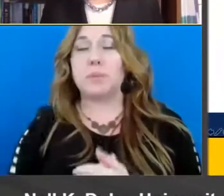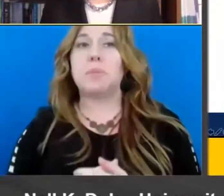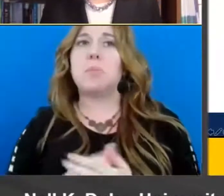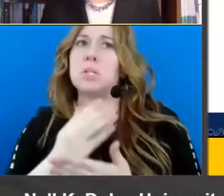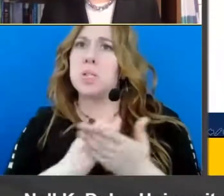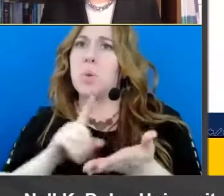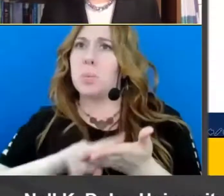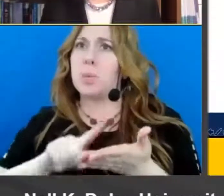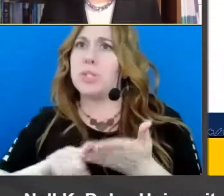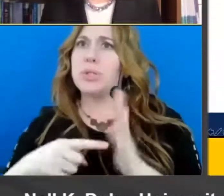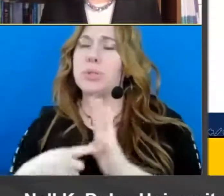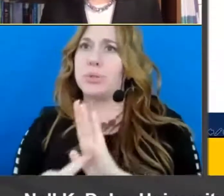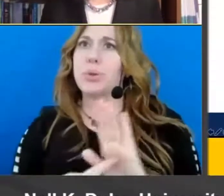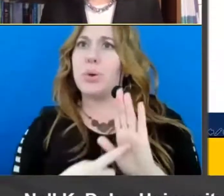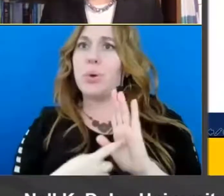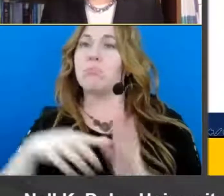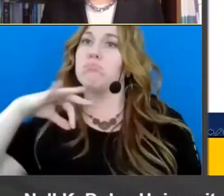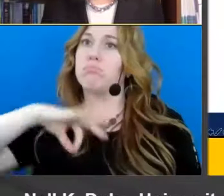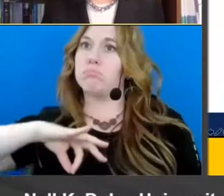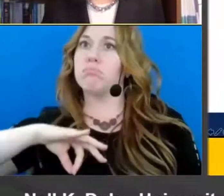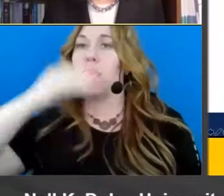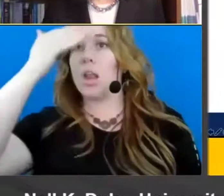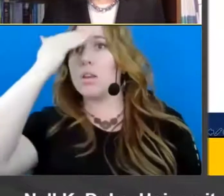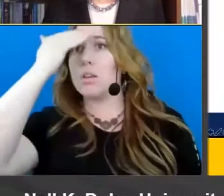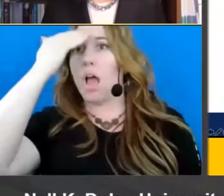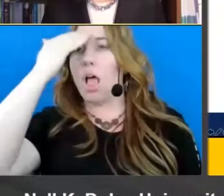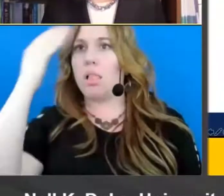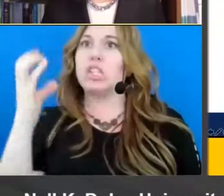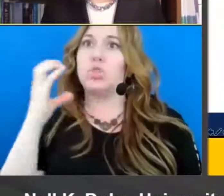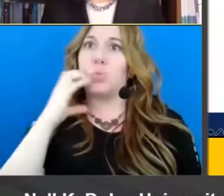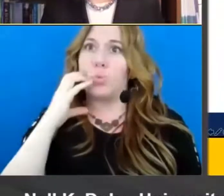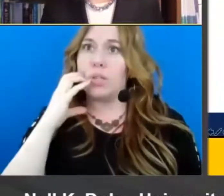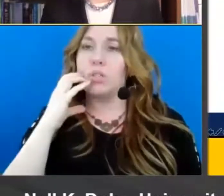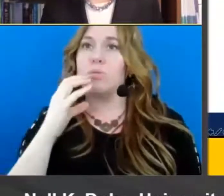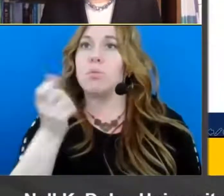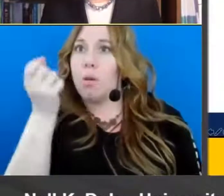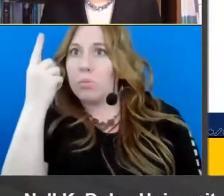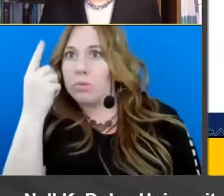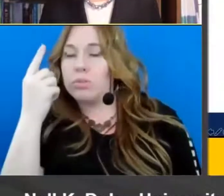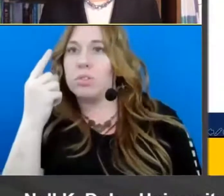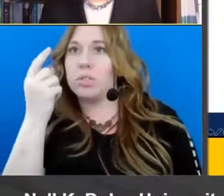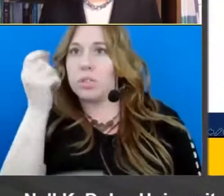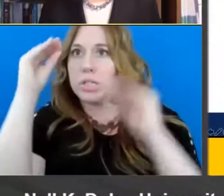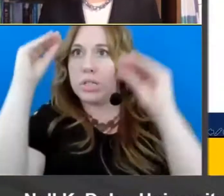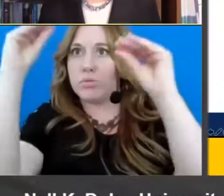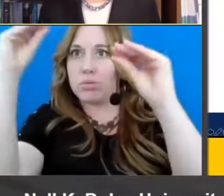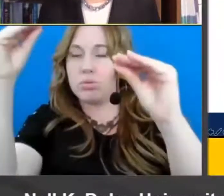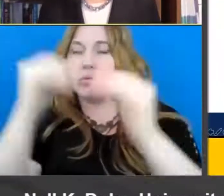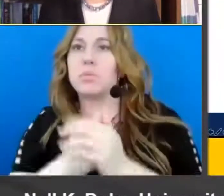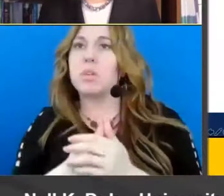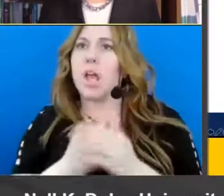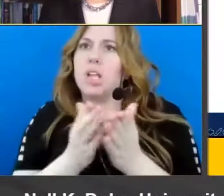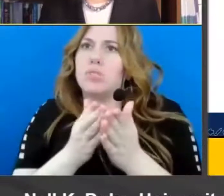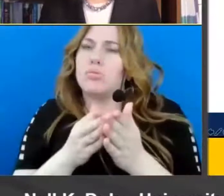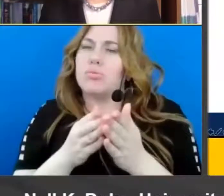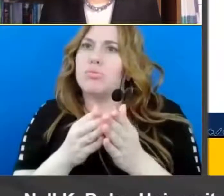to show uh the benefits of knowledge rich uh comprehension instruction um and it's certainly a growing area of